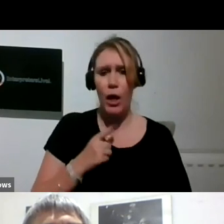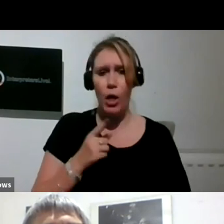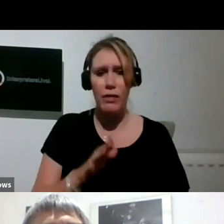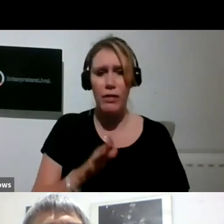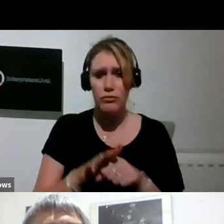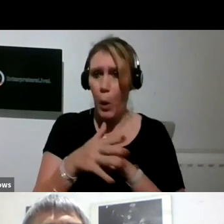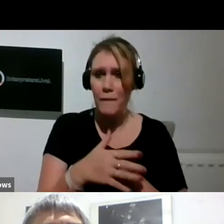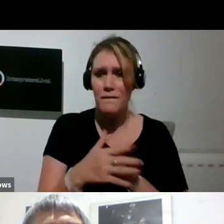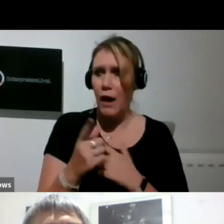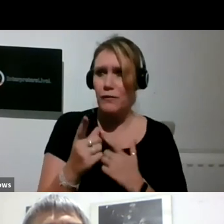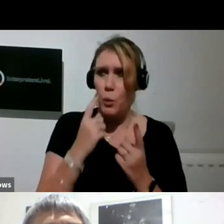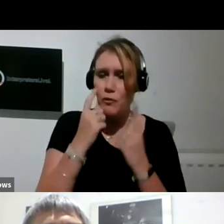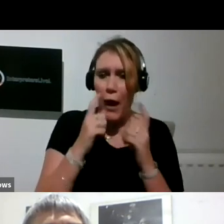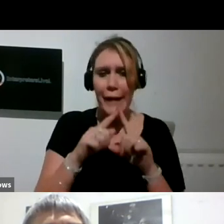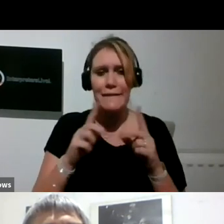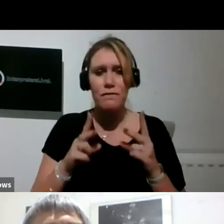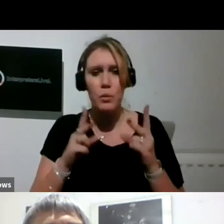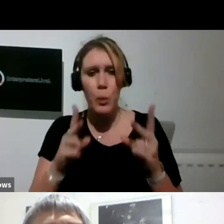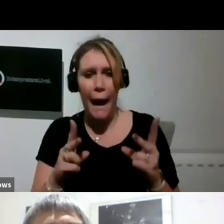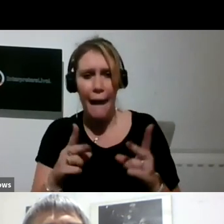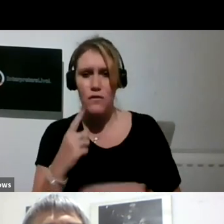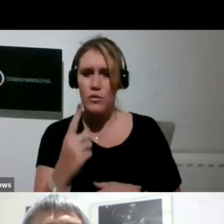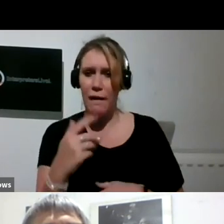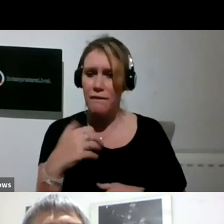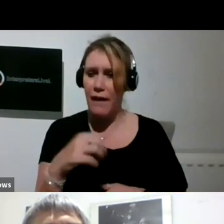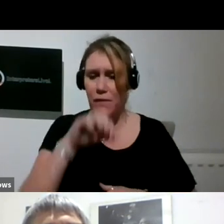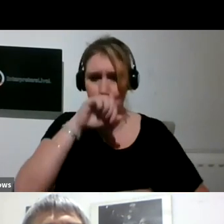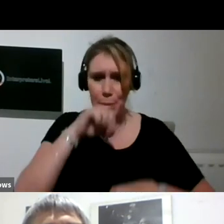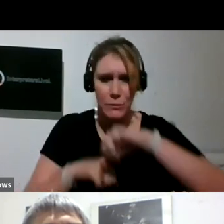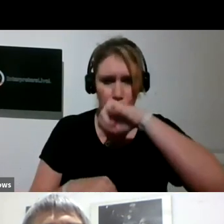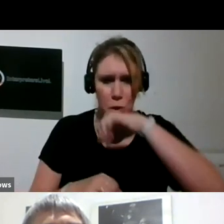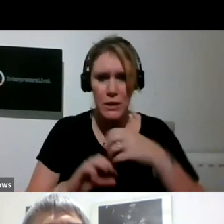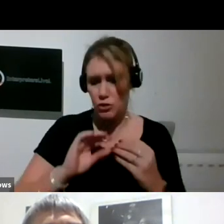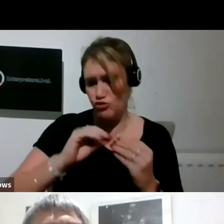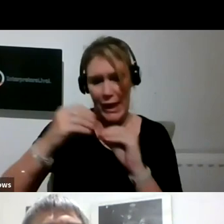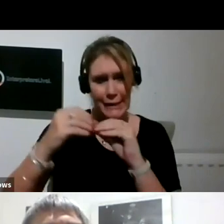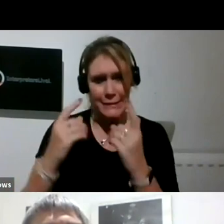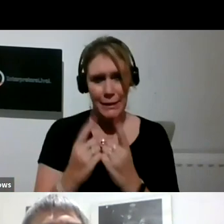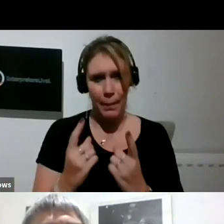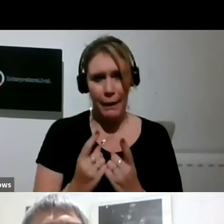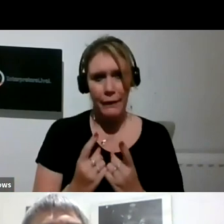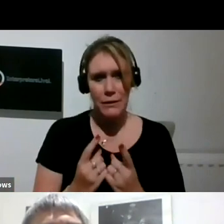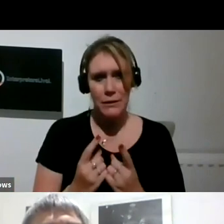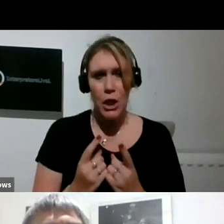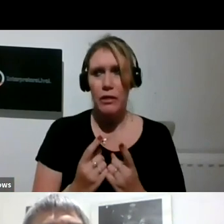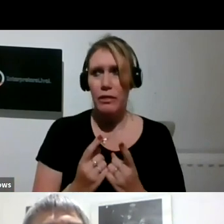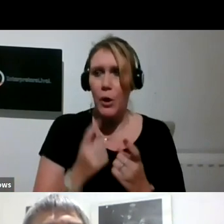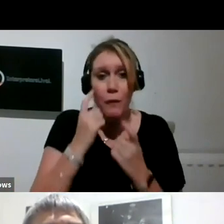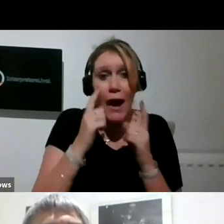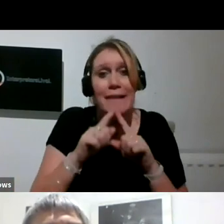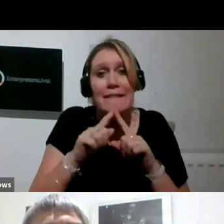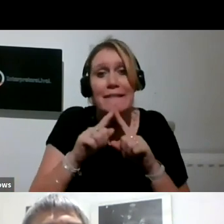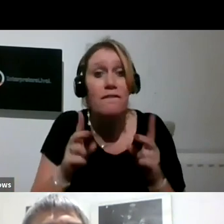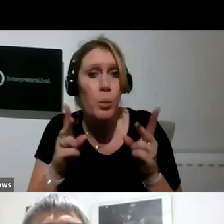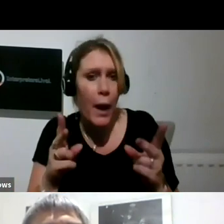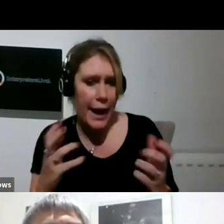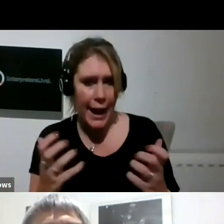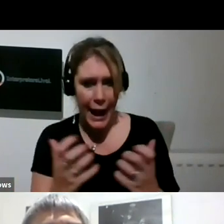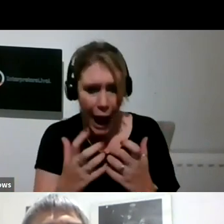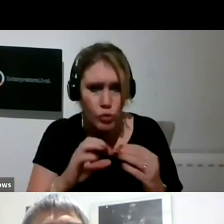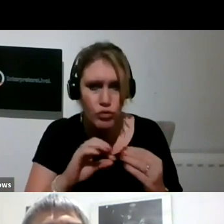if you have the passion to create something, you know, you find a way. And